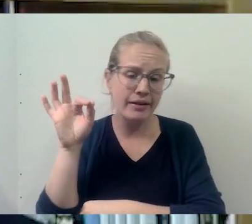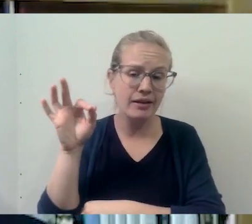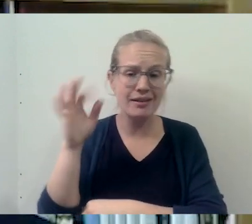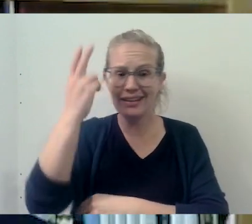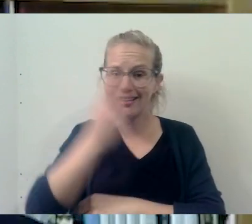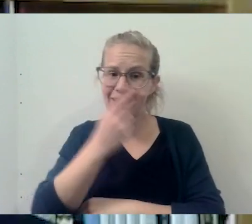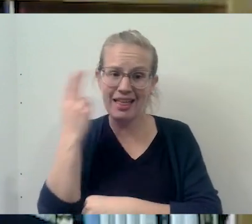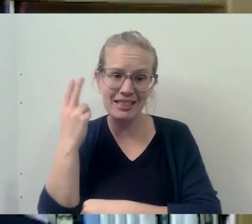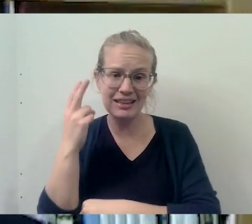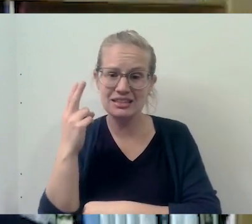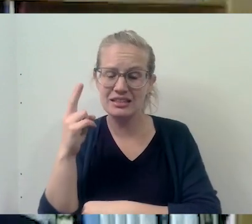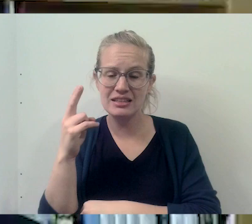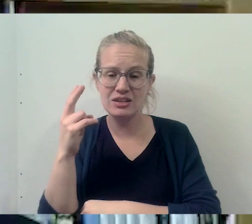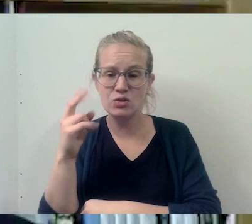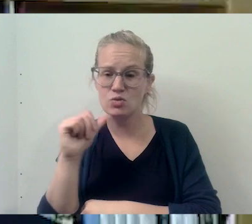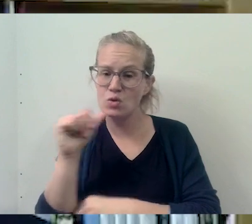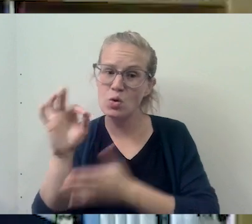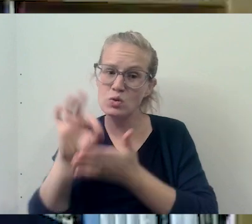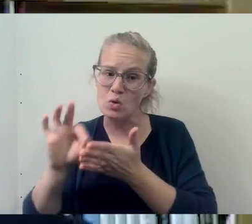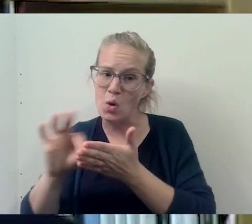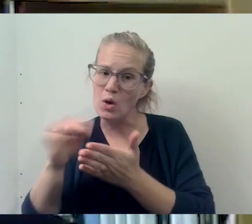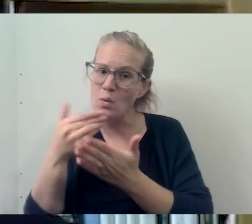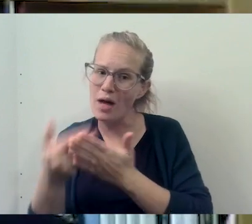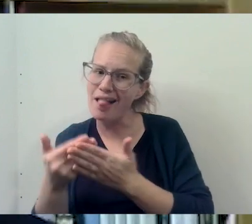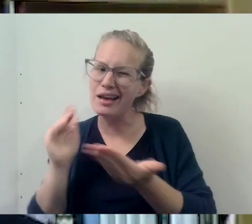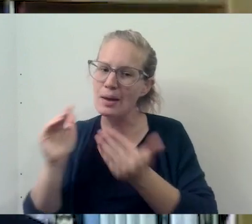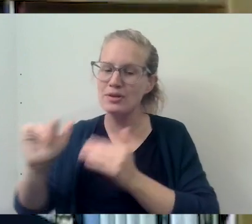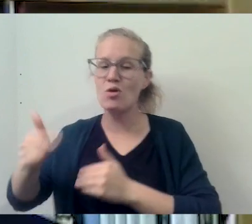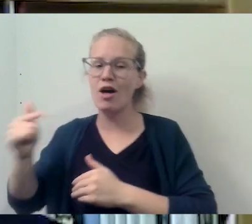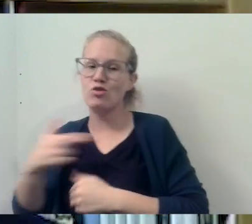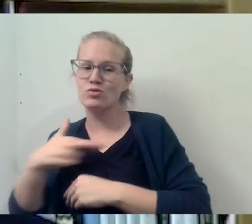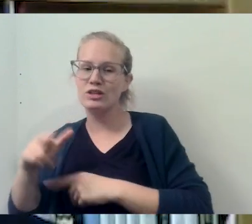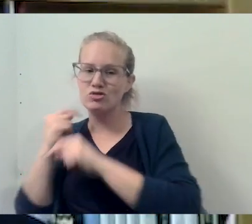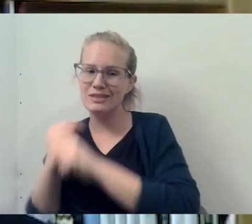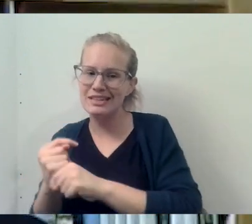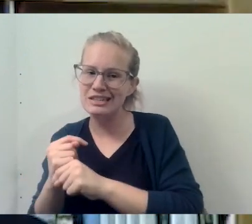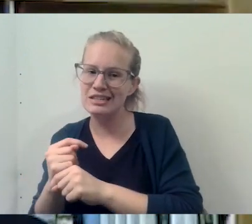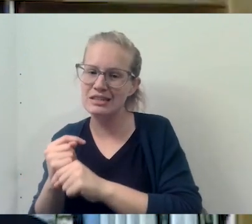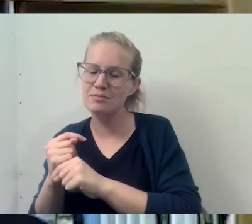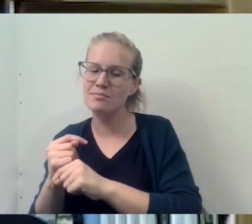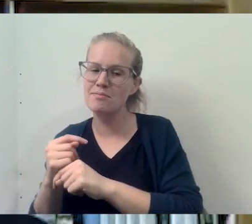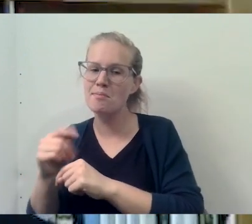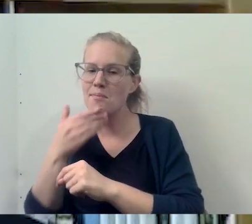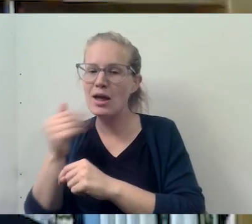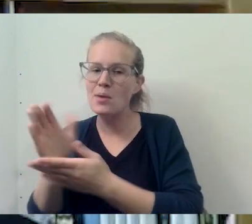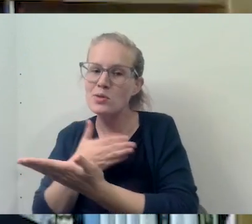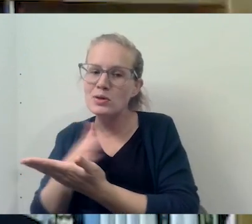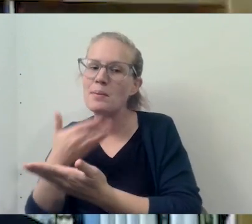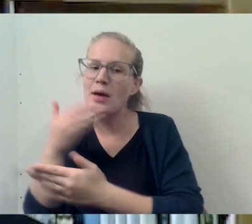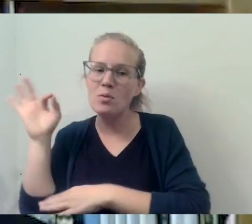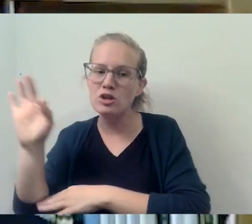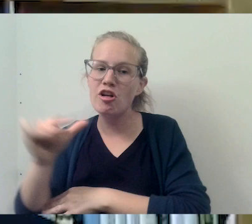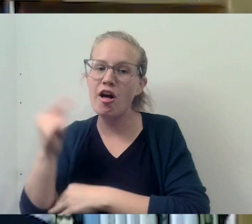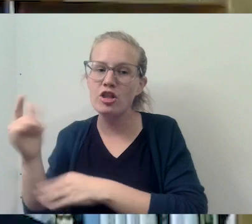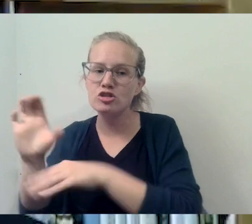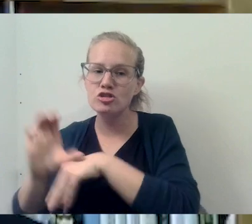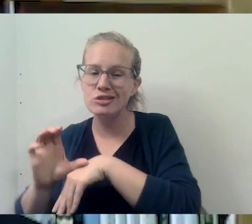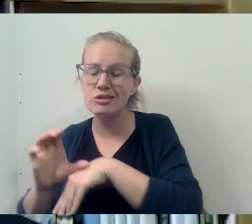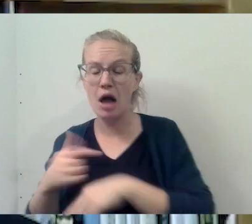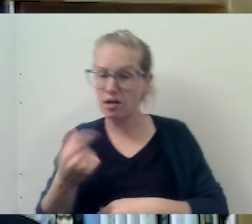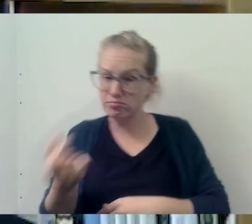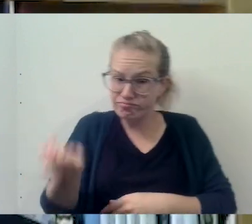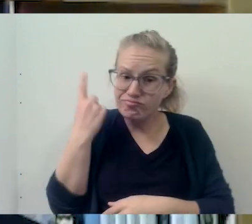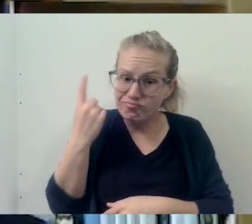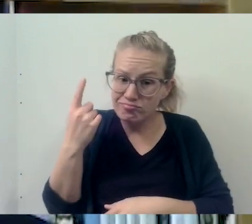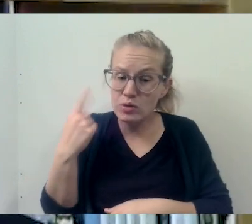the Catholics don't score as well as some of the other religious traditions. And I totally, you know, totally get that. And so we